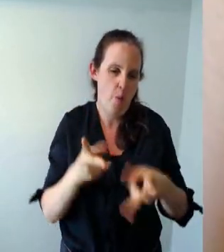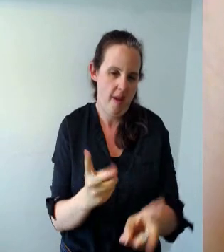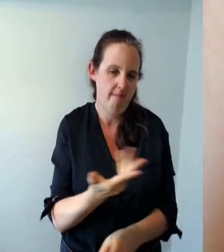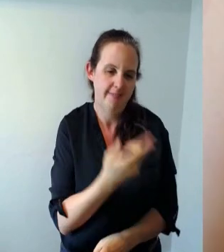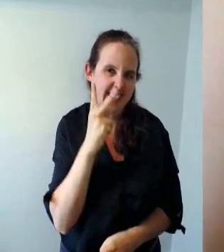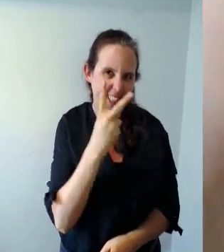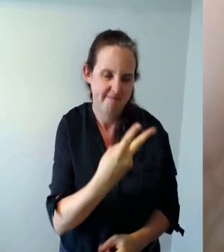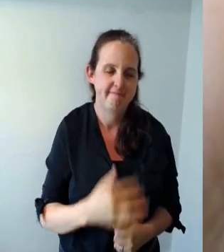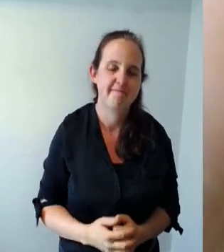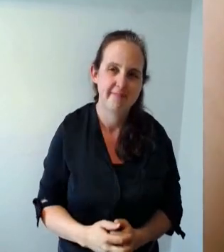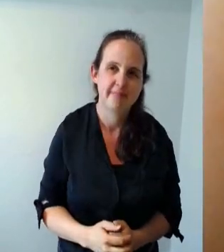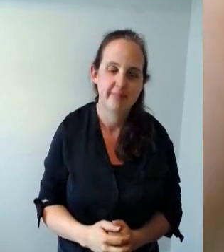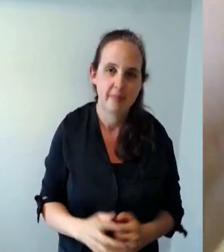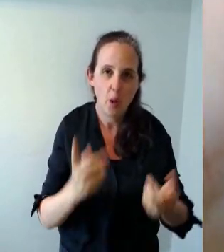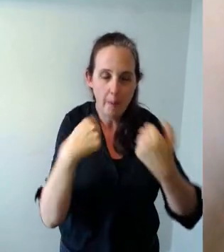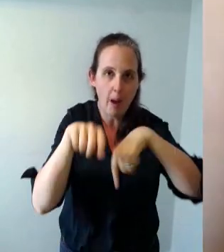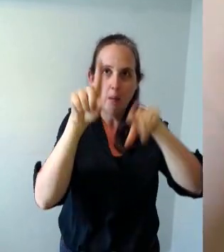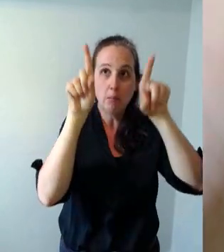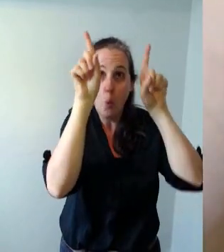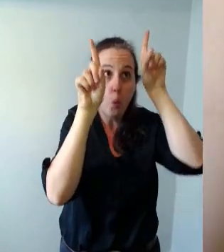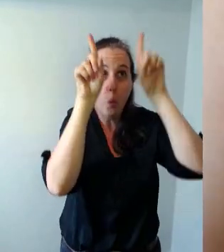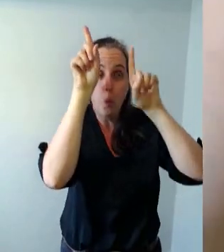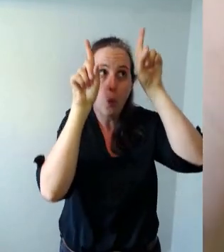let me get some little antennae